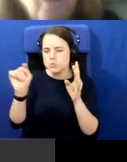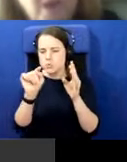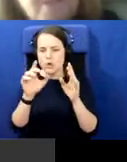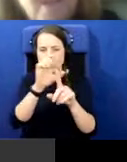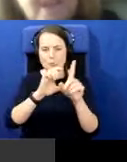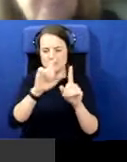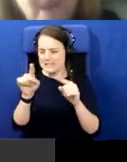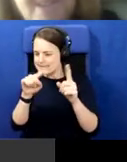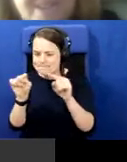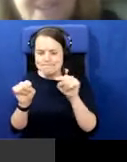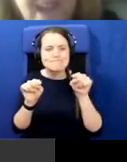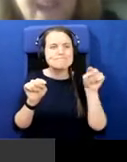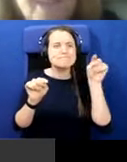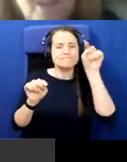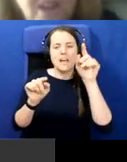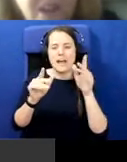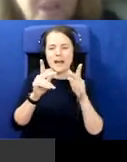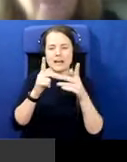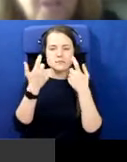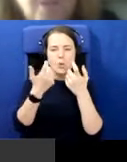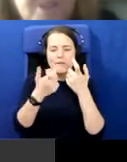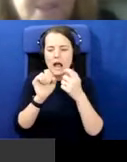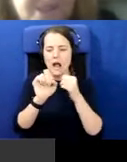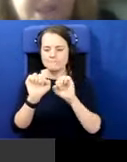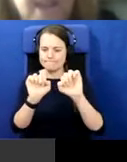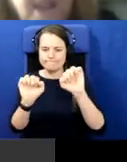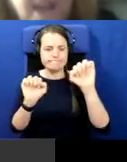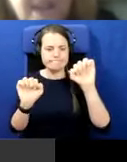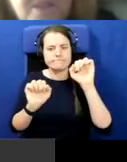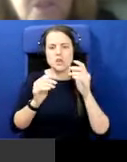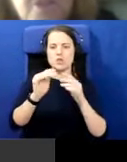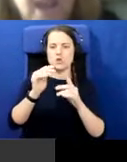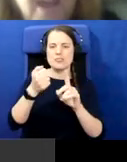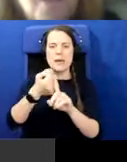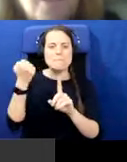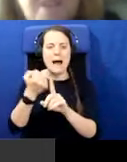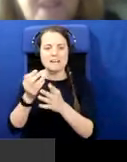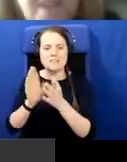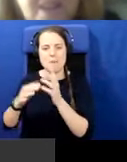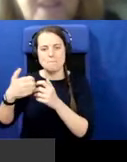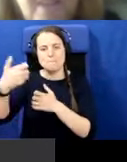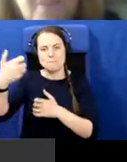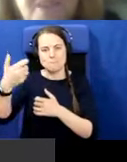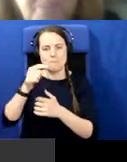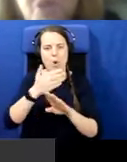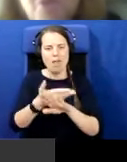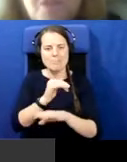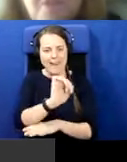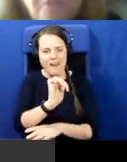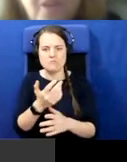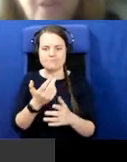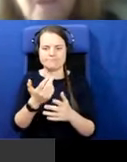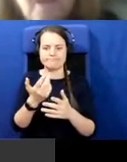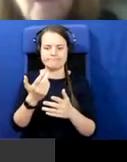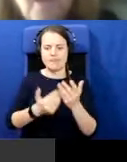uh, what impact this had on, on their destiny. And, and it, it, it gives an opportunity